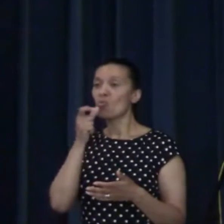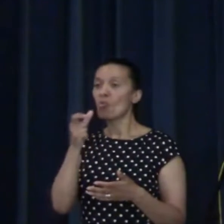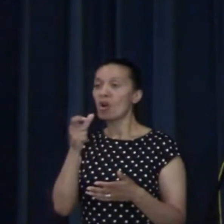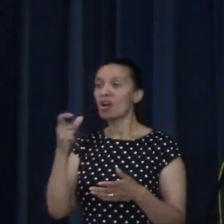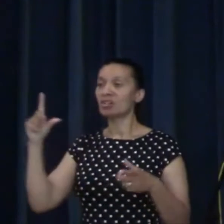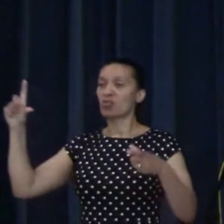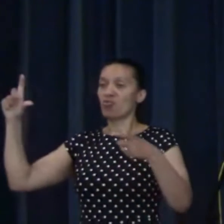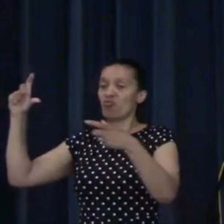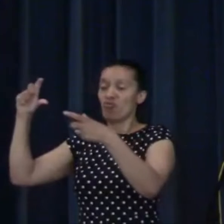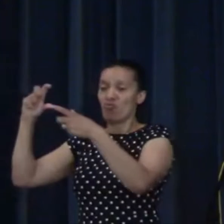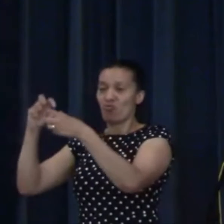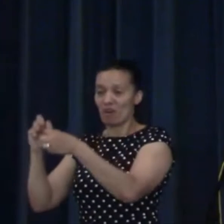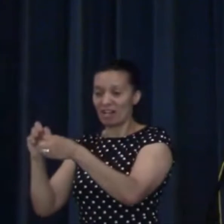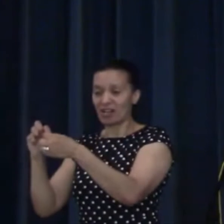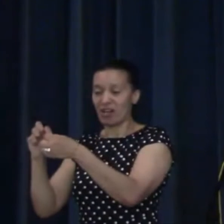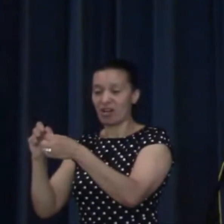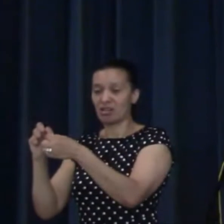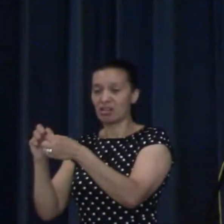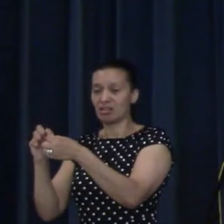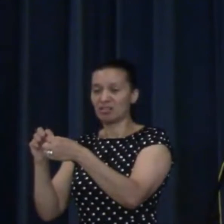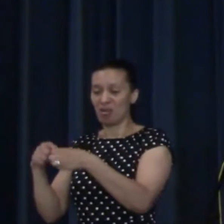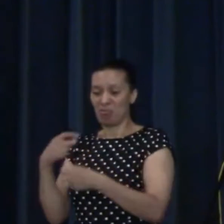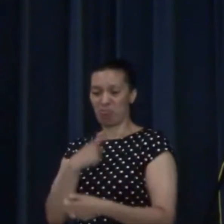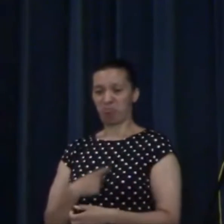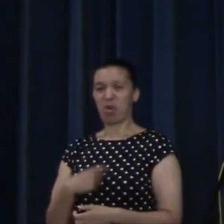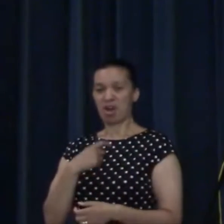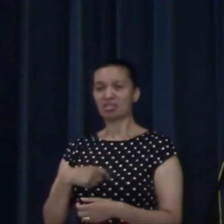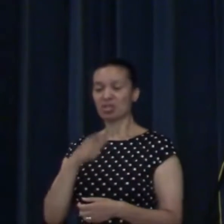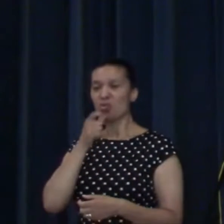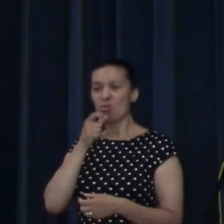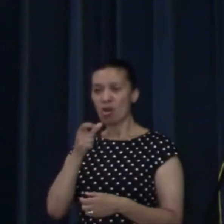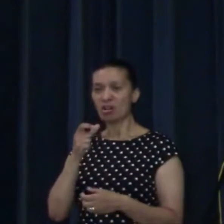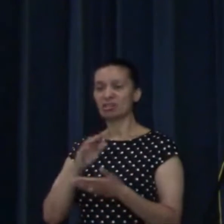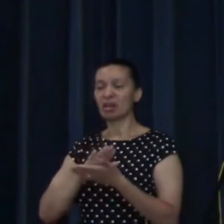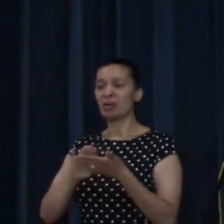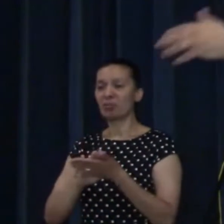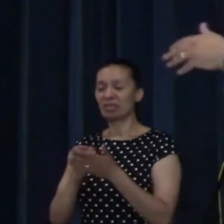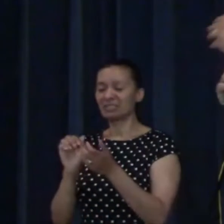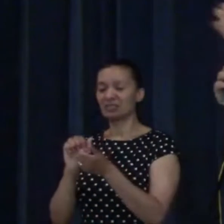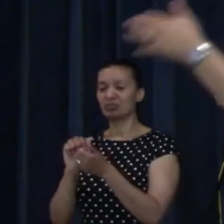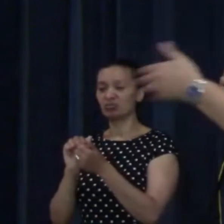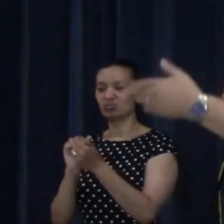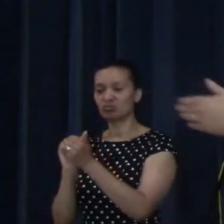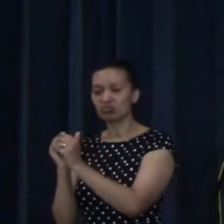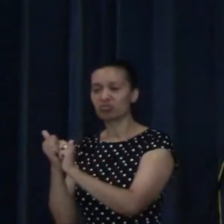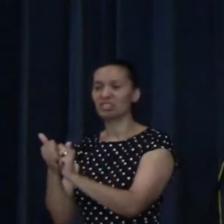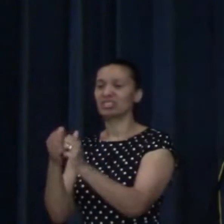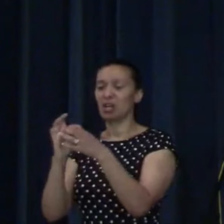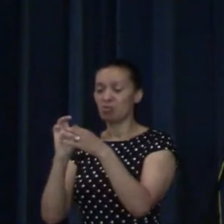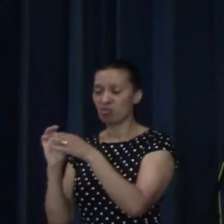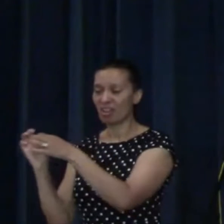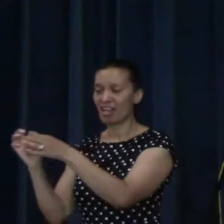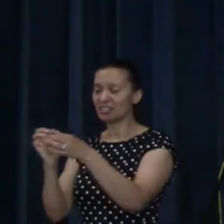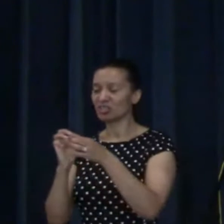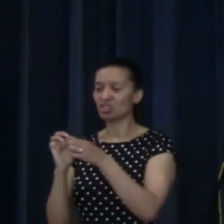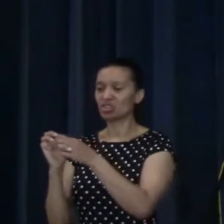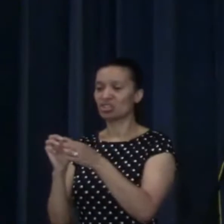Reconciliation denotes a relationship. God wants a relationship with each one of us.